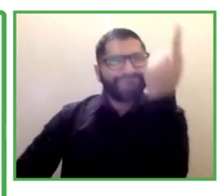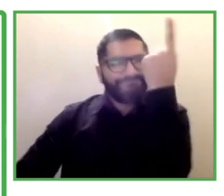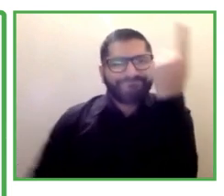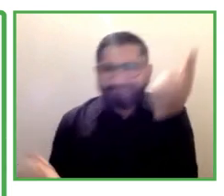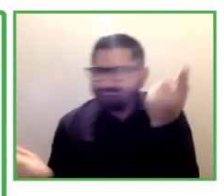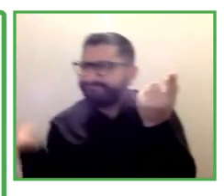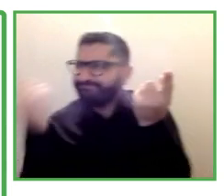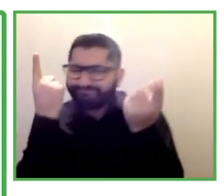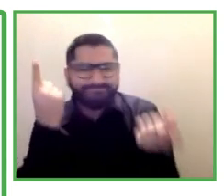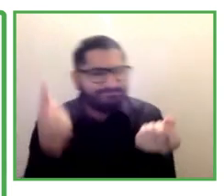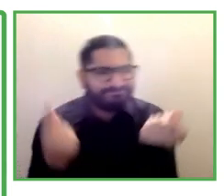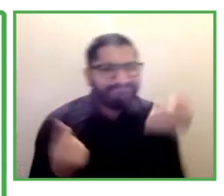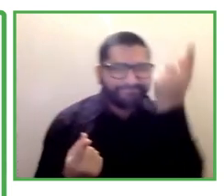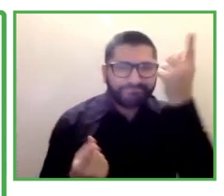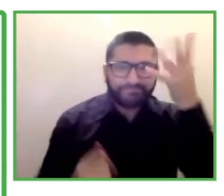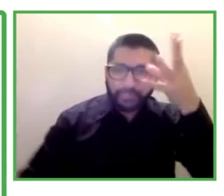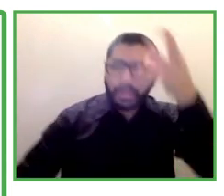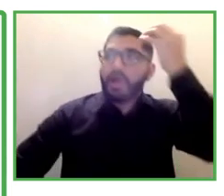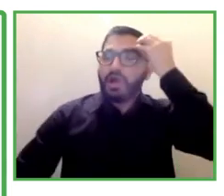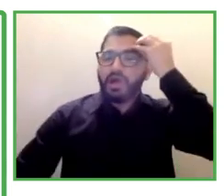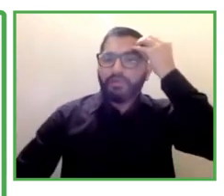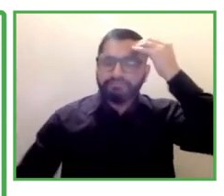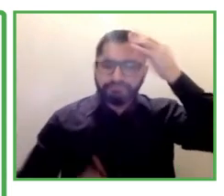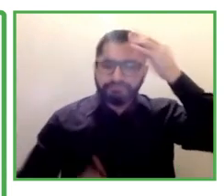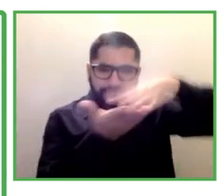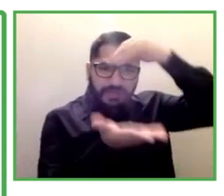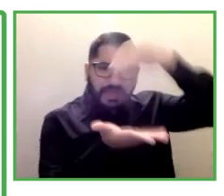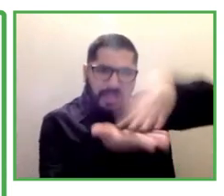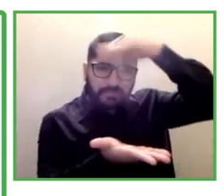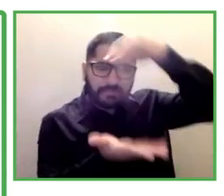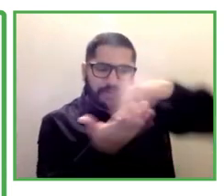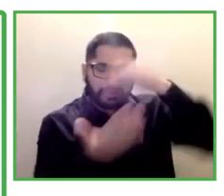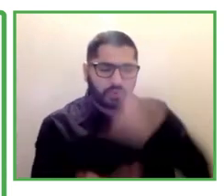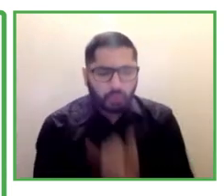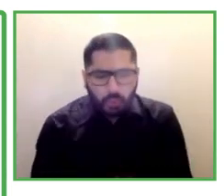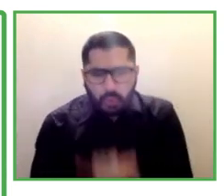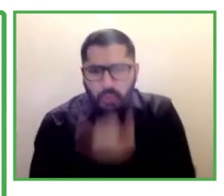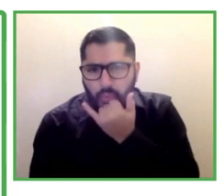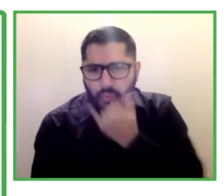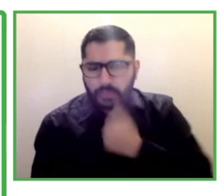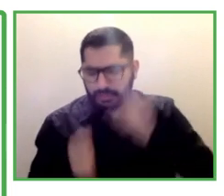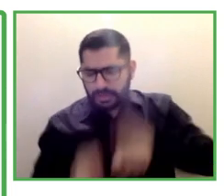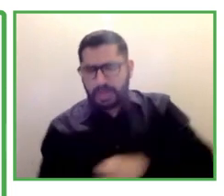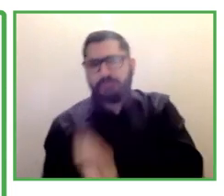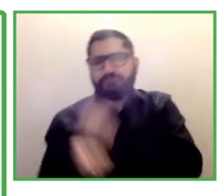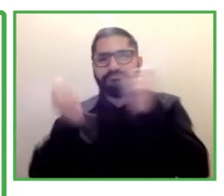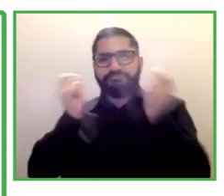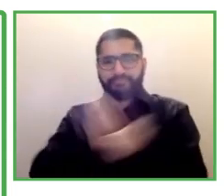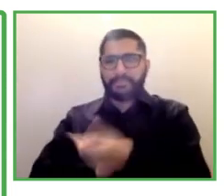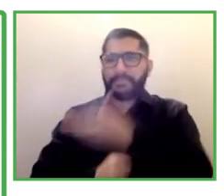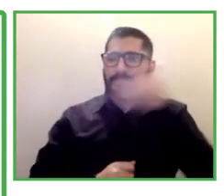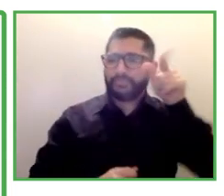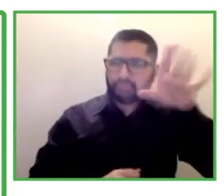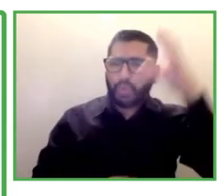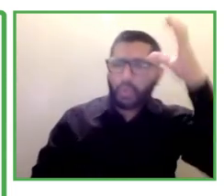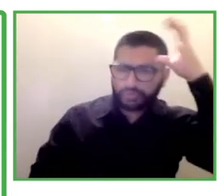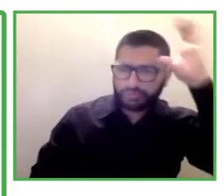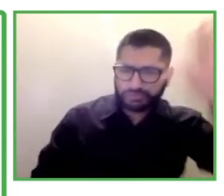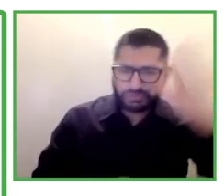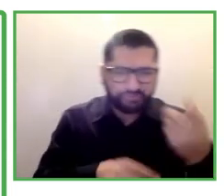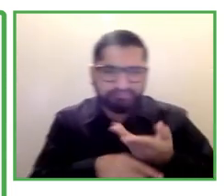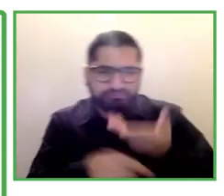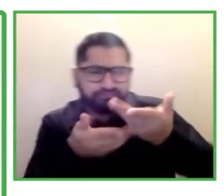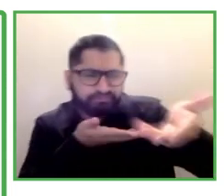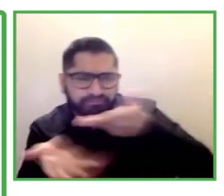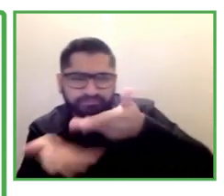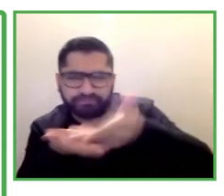aware of what are we talking about. Many times, we say the word disability. Do we really understand who